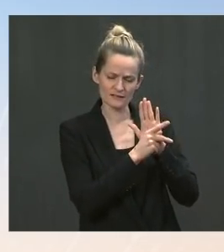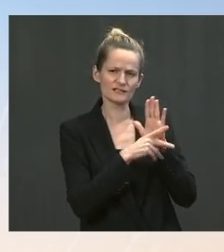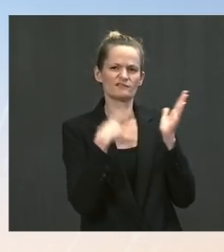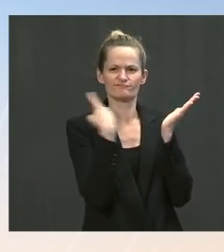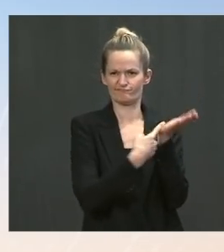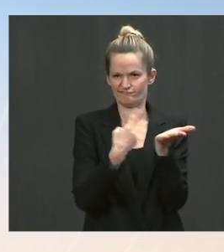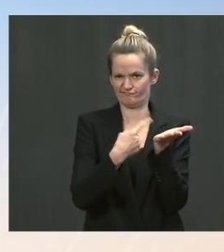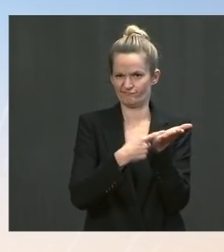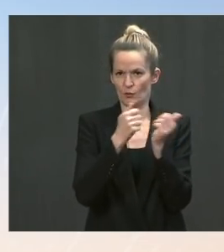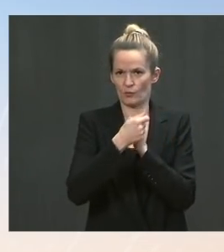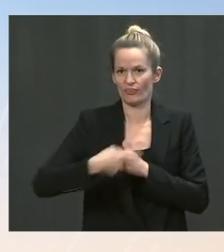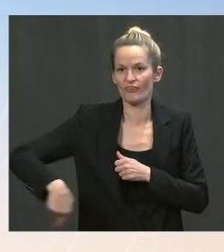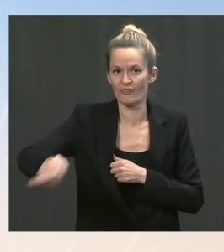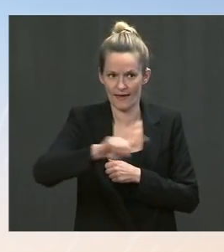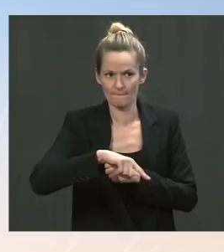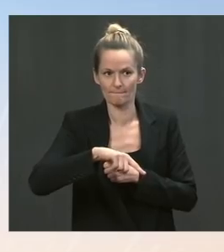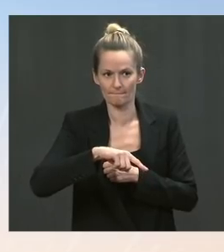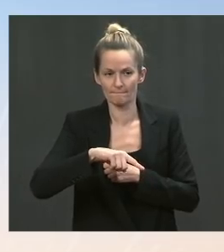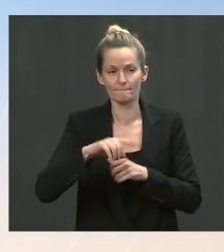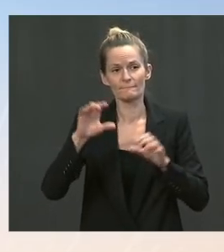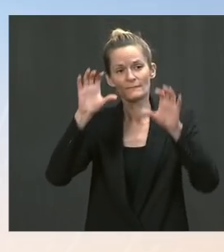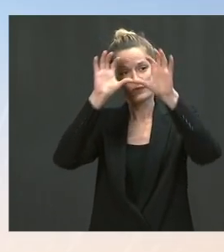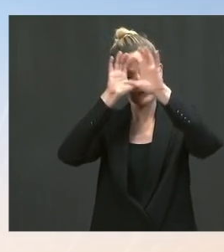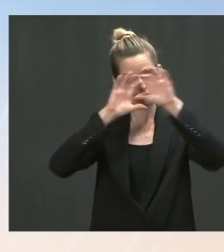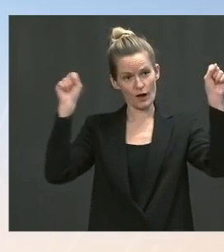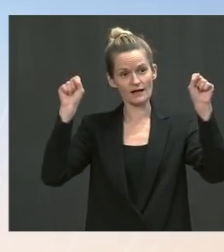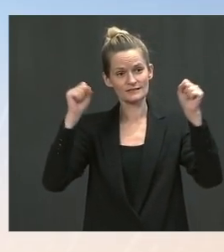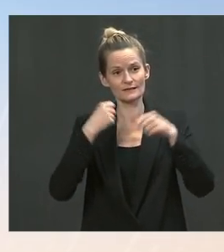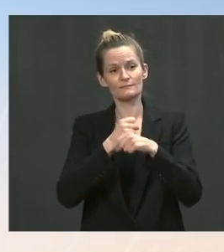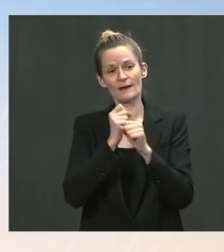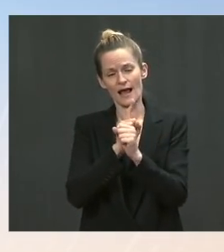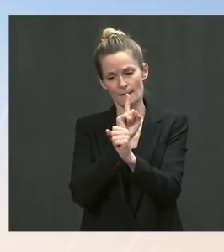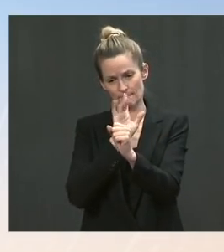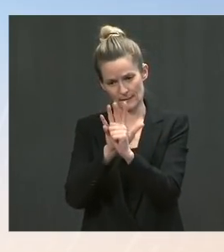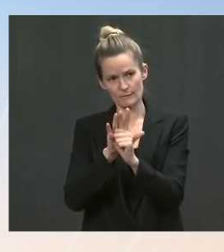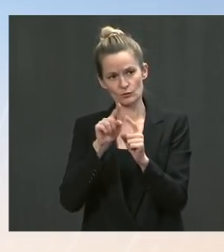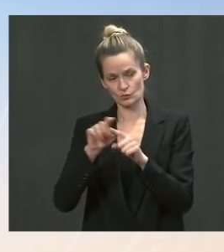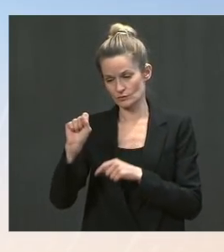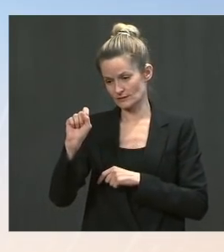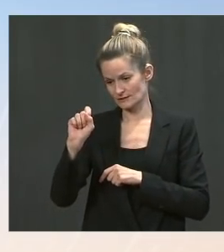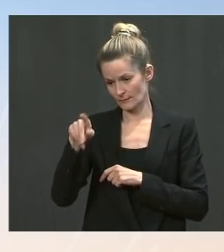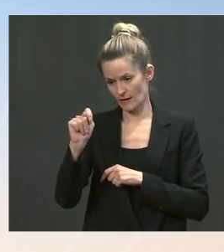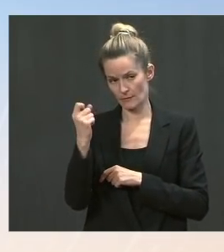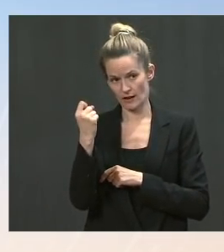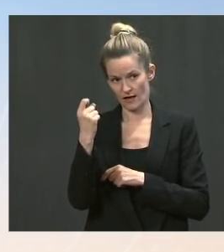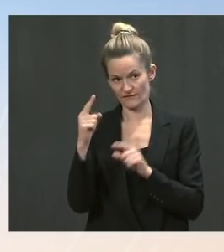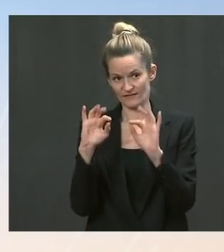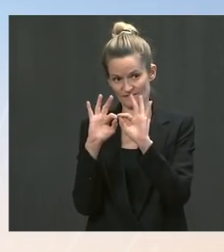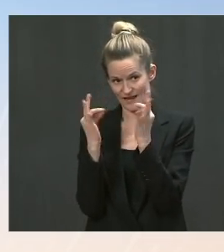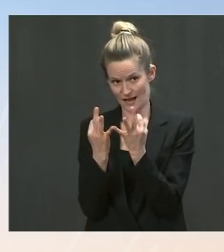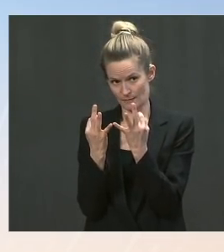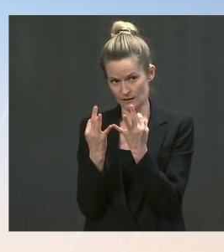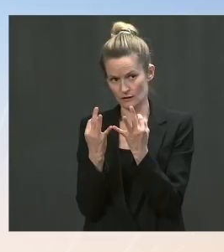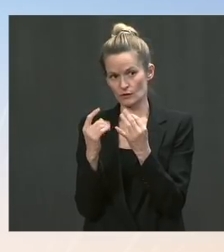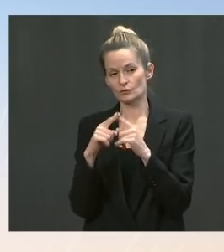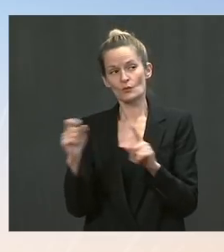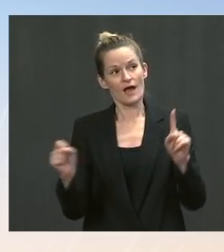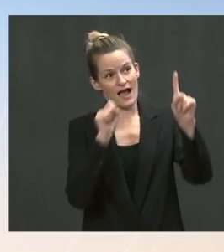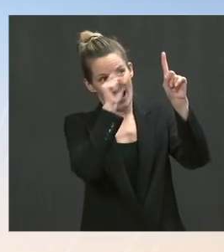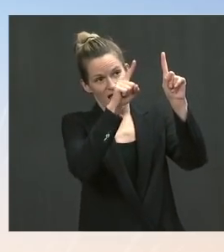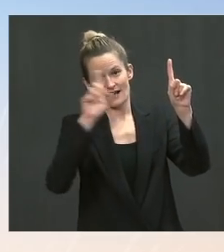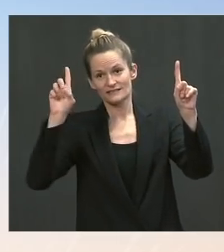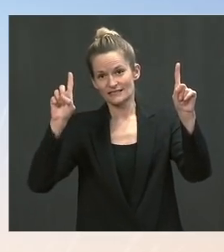Alex, President Biden made a commitment to 9-11 families to ask the Department of Justice to work constructively on resolving issues